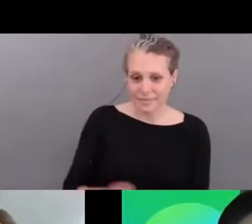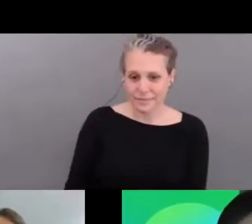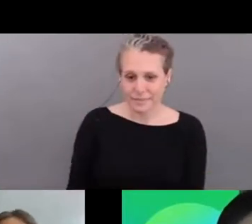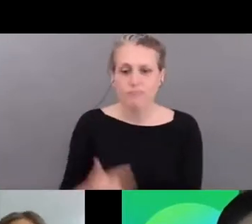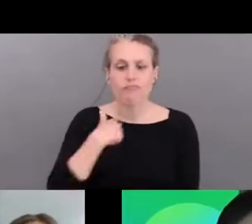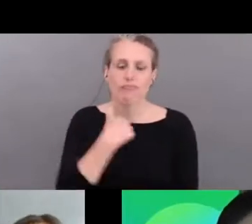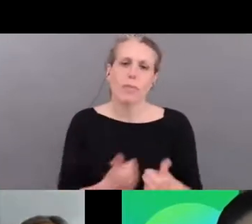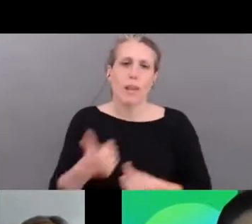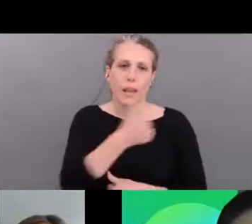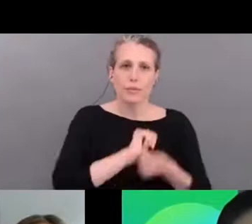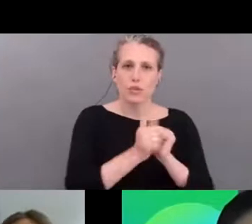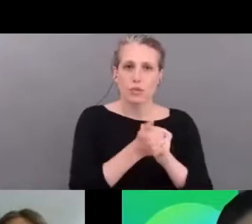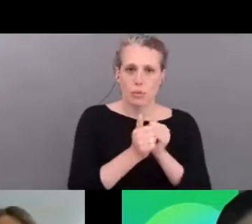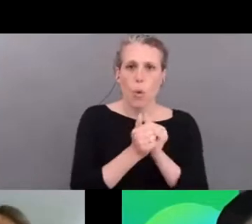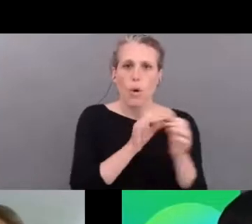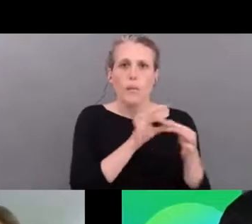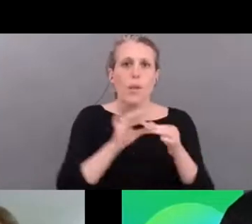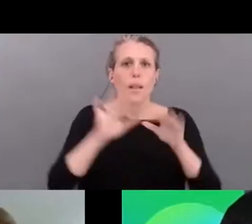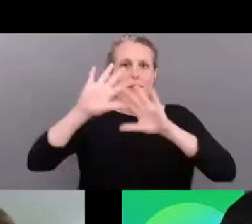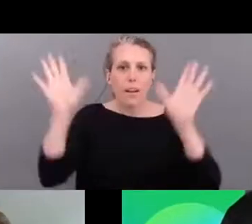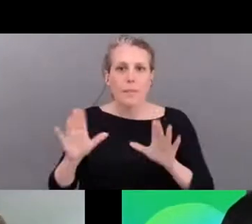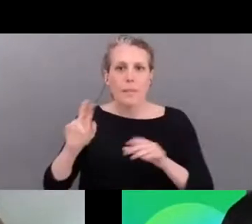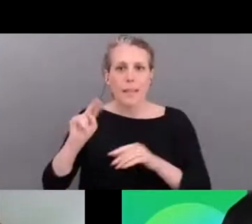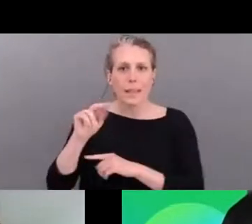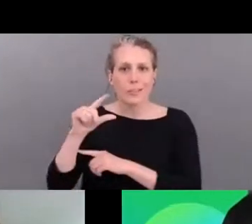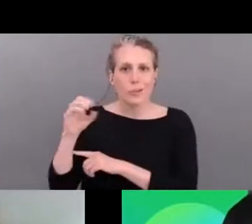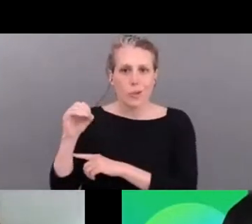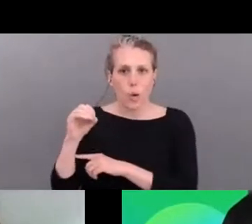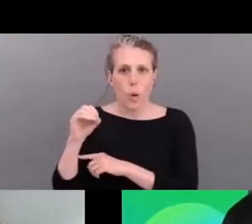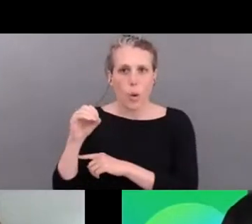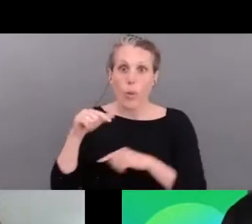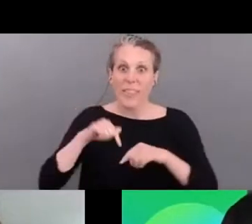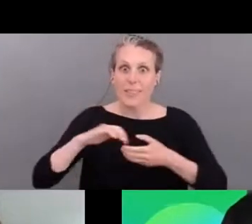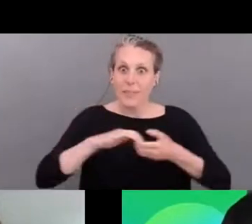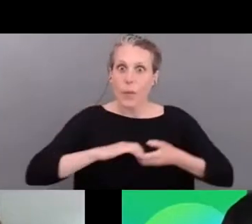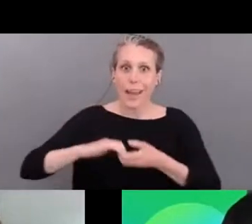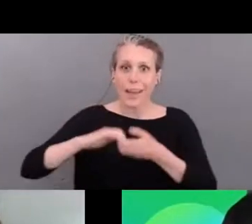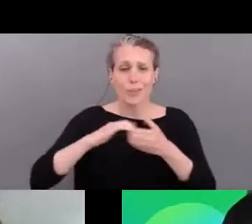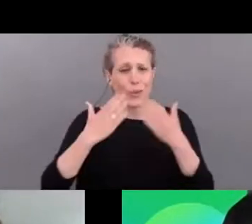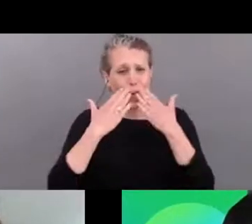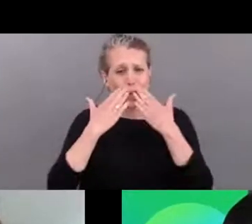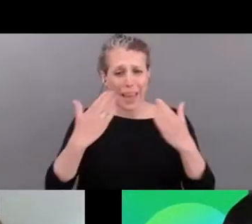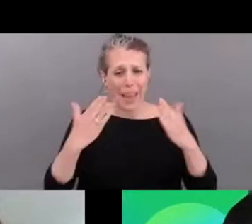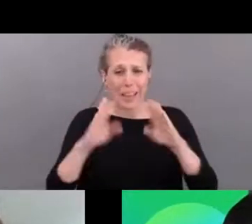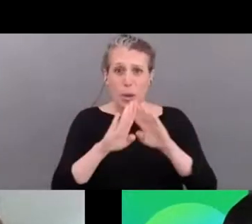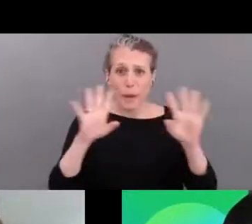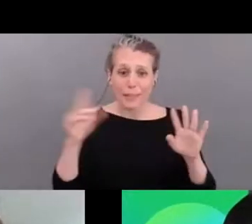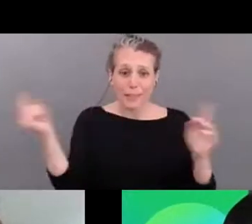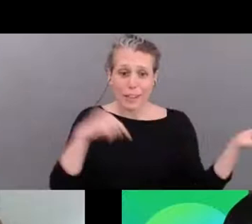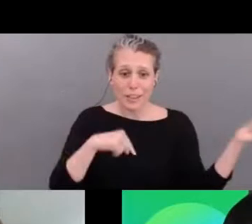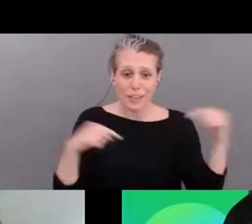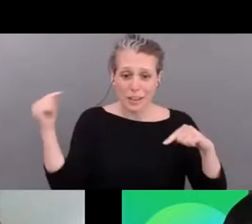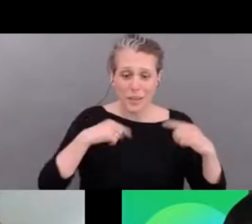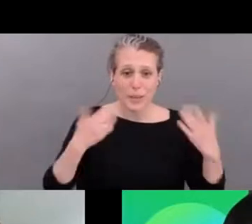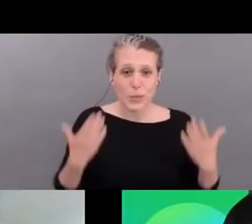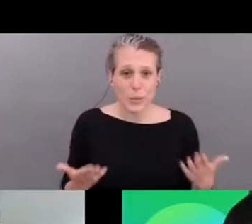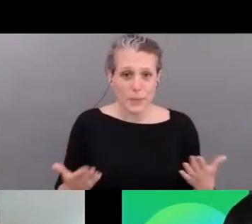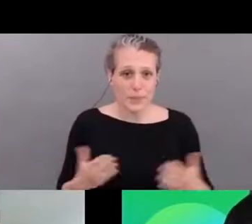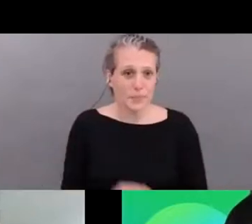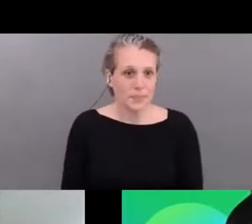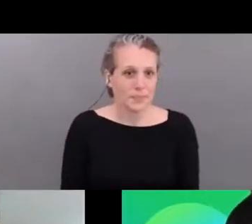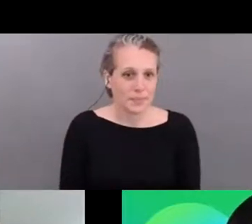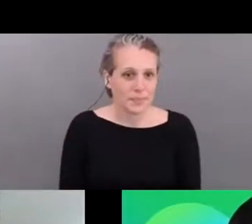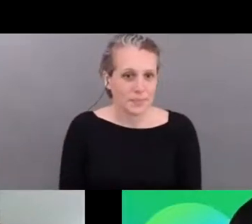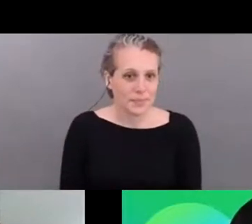sports for the environmental and geosuffer the foundation europe so thanks a lot to all the communities that have been joining us today uh it's uh